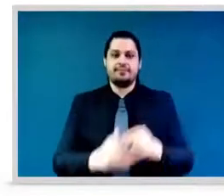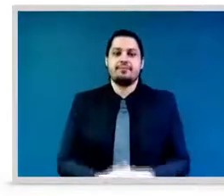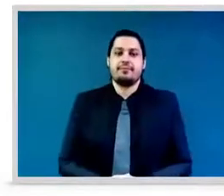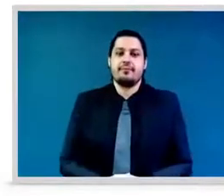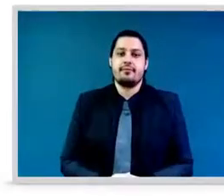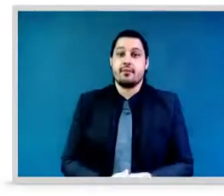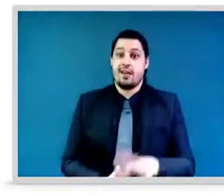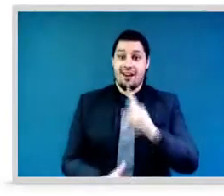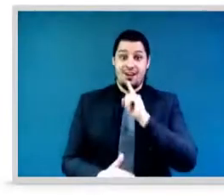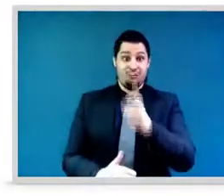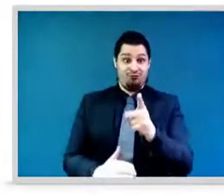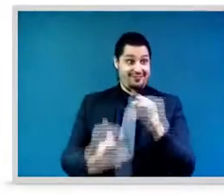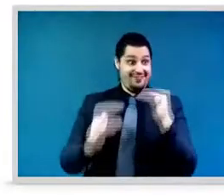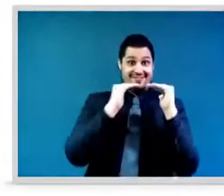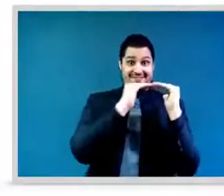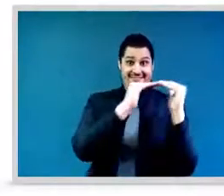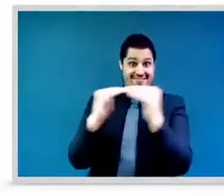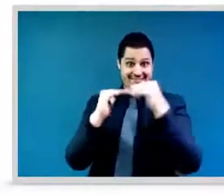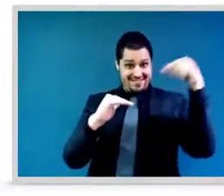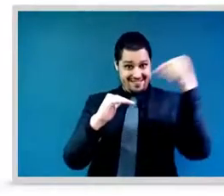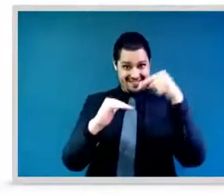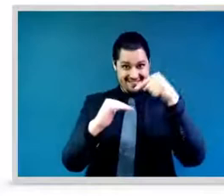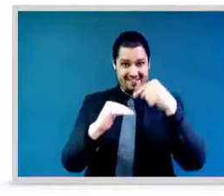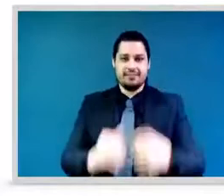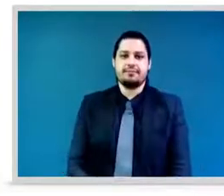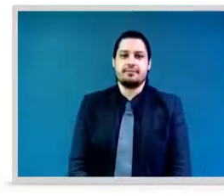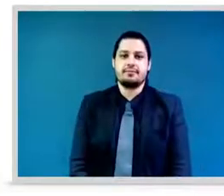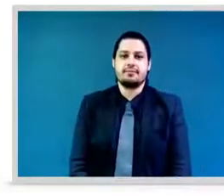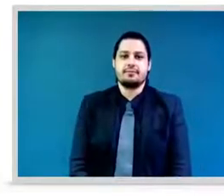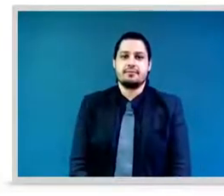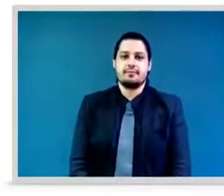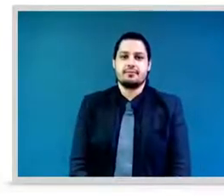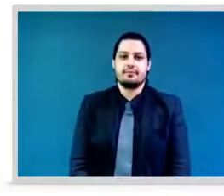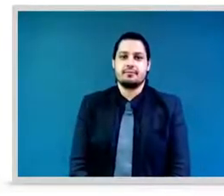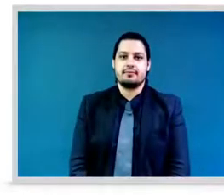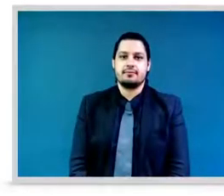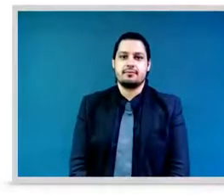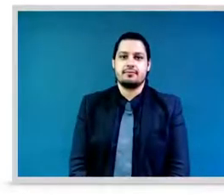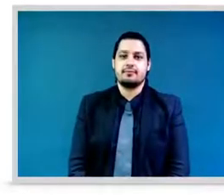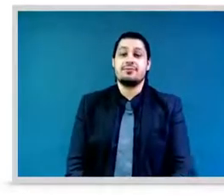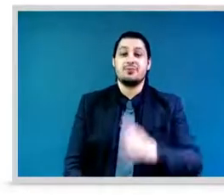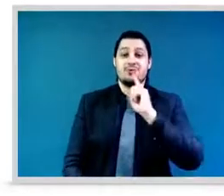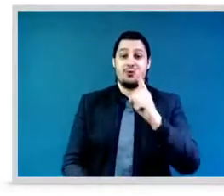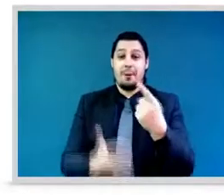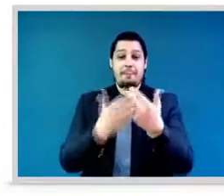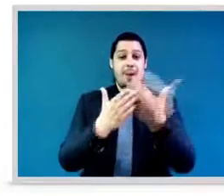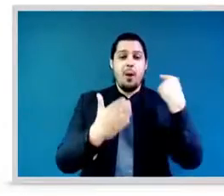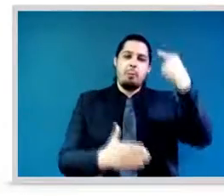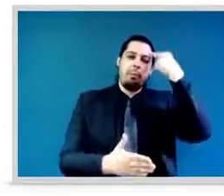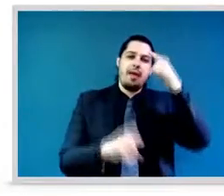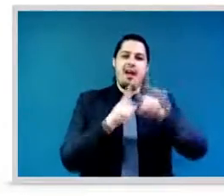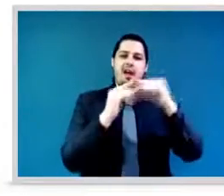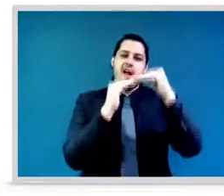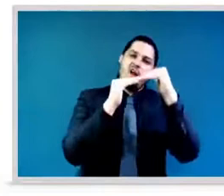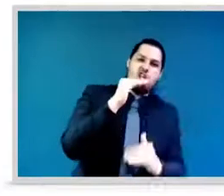fight against racism and discrimination. And because what we have witnessed in the past, I would say five